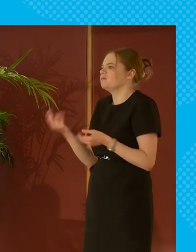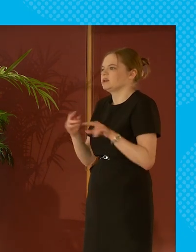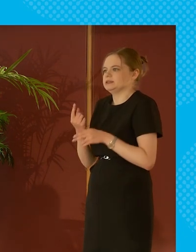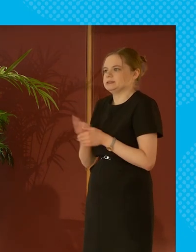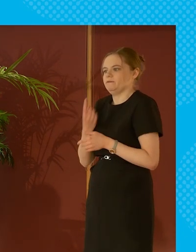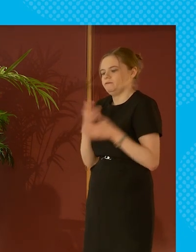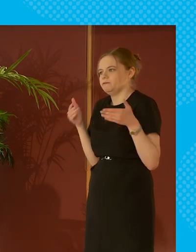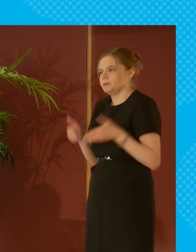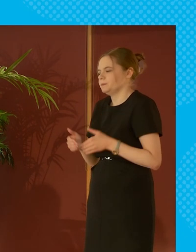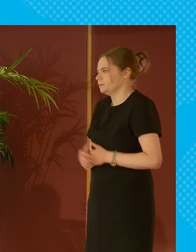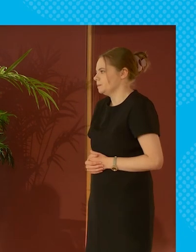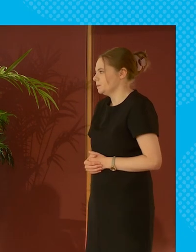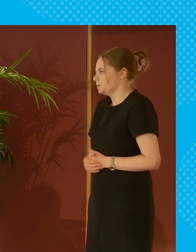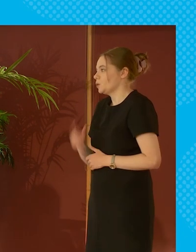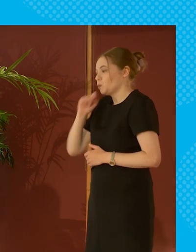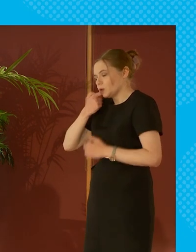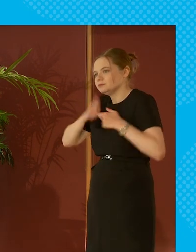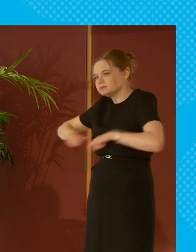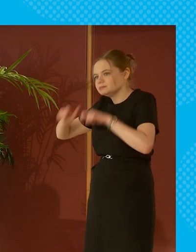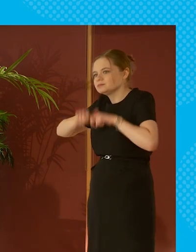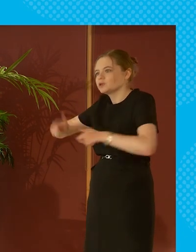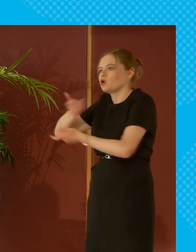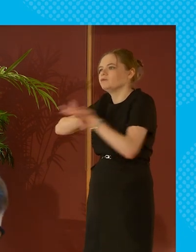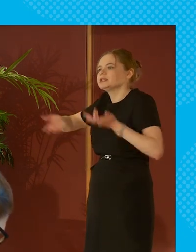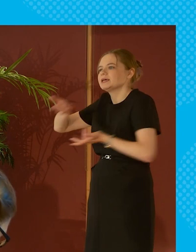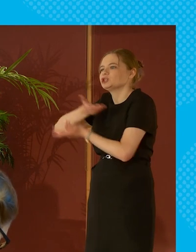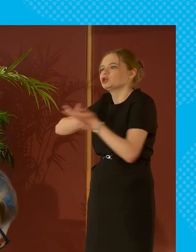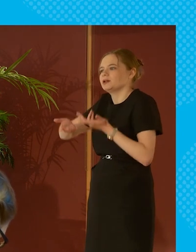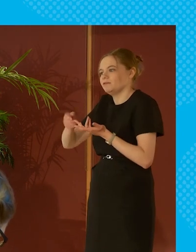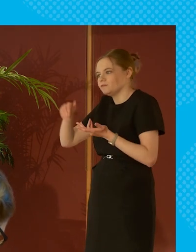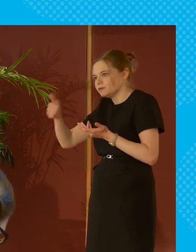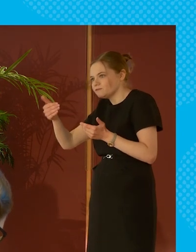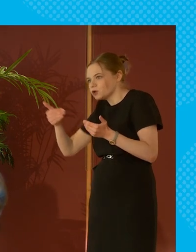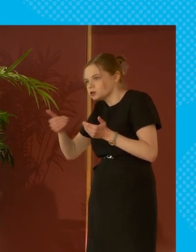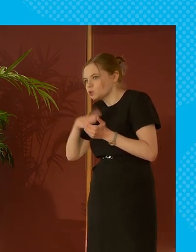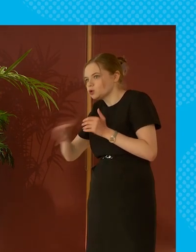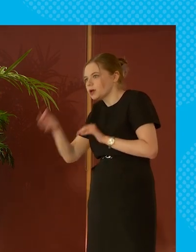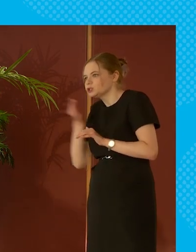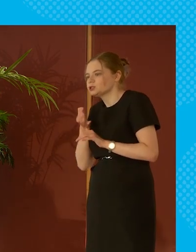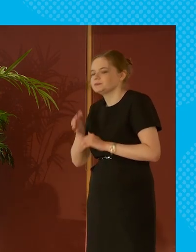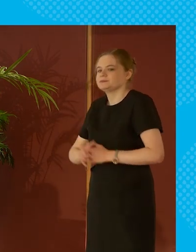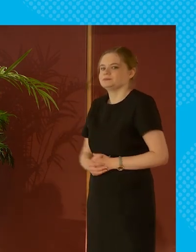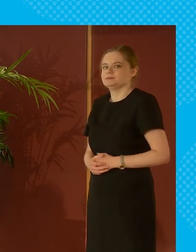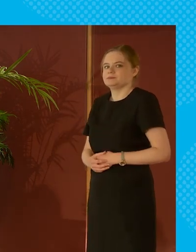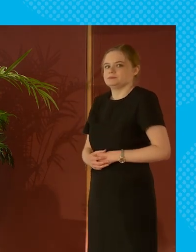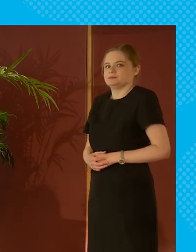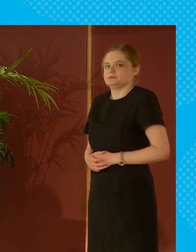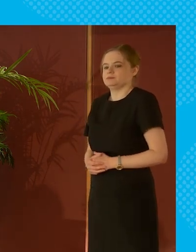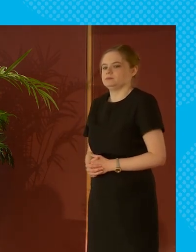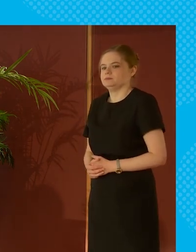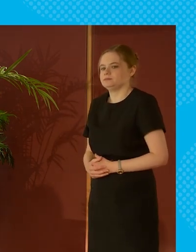lot a lot in that and we'll keep the conversation going i've got a person at the front right in the front row